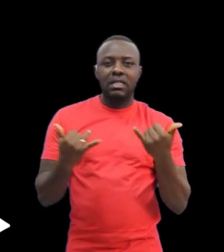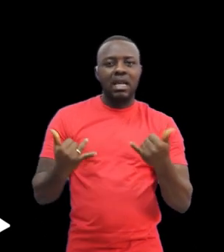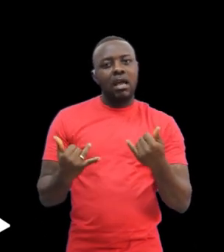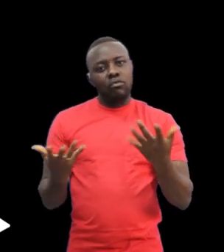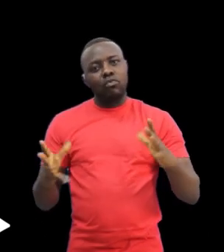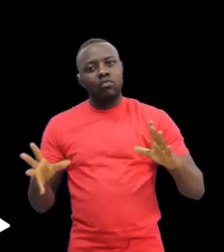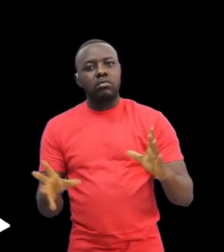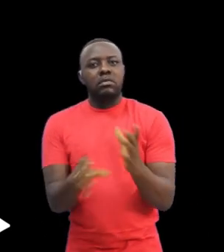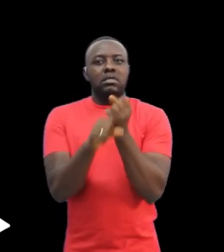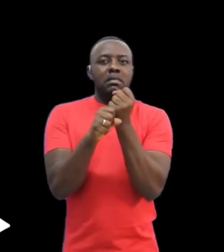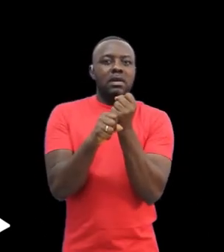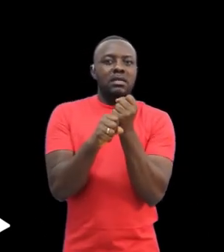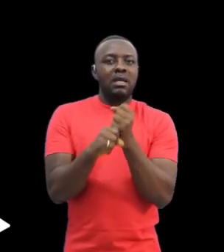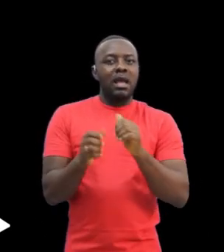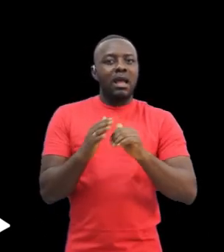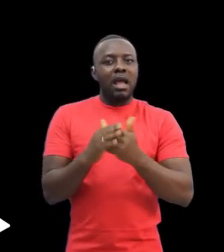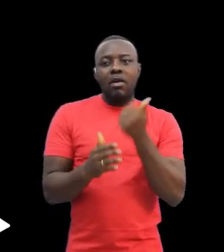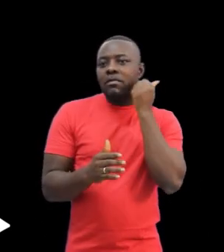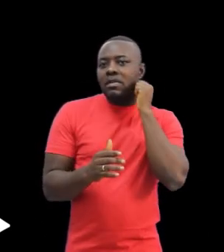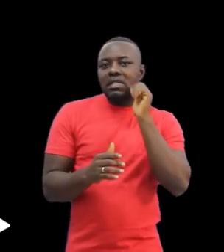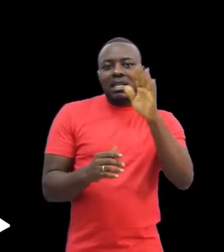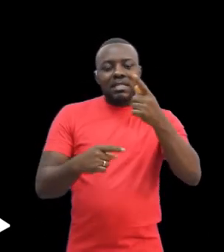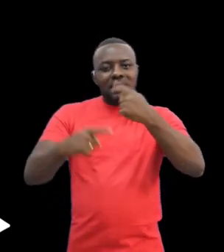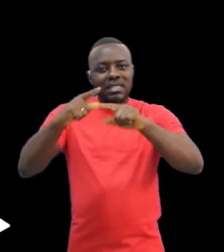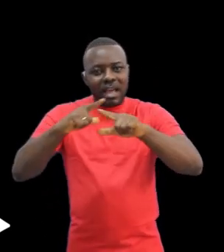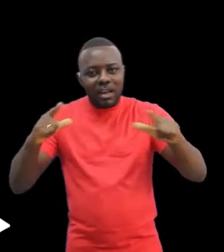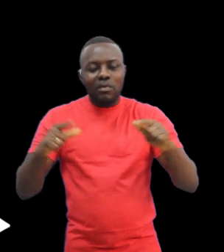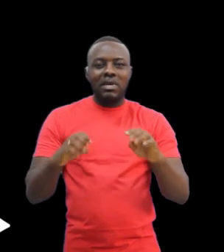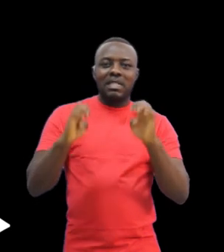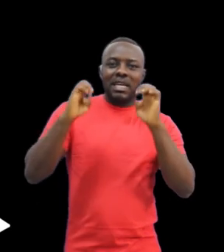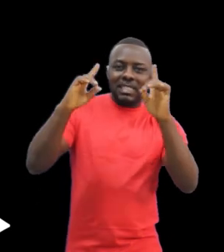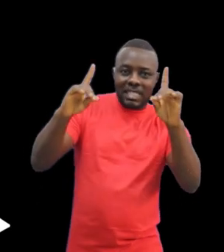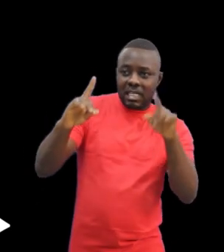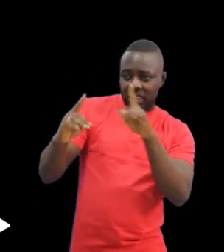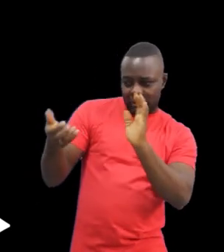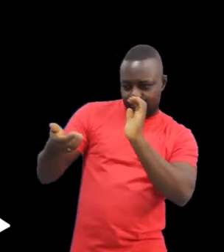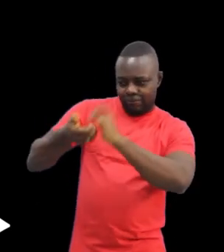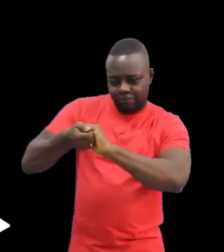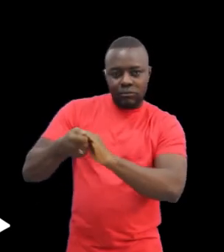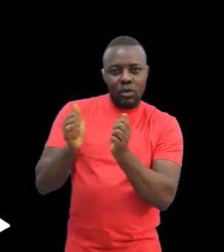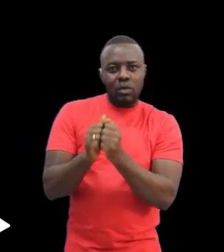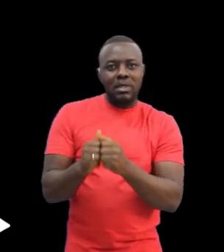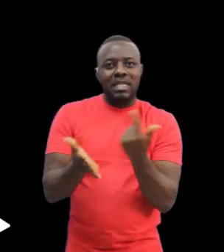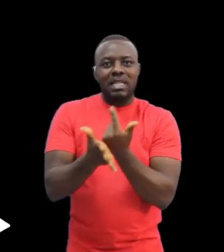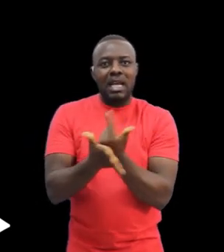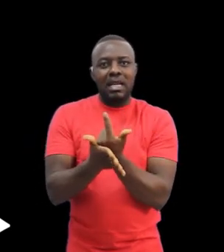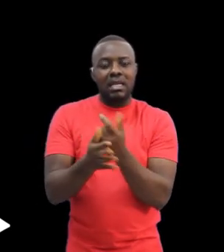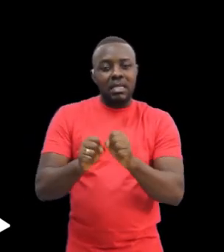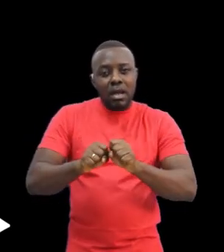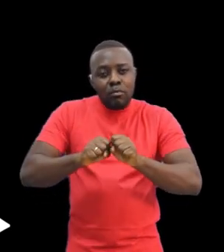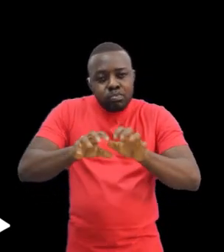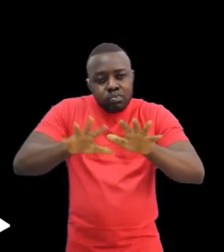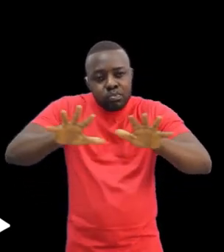laid a deaf education and sign language infrastructure across Africa, which persons the majority of who know little to nothing about